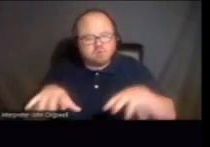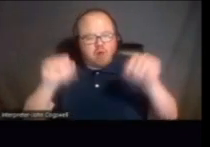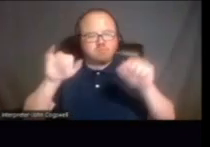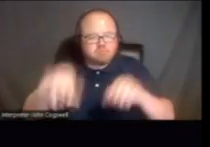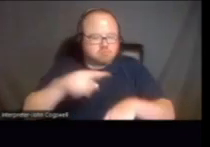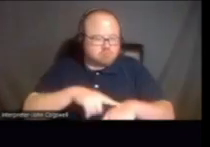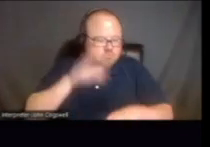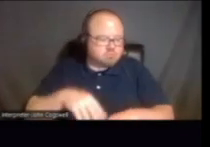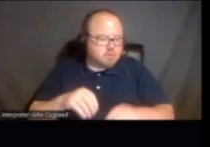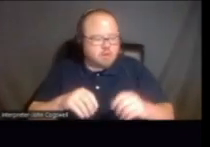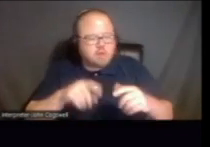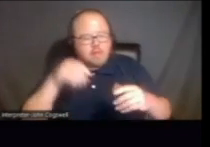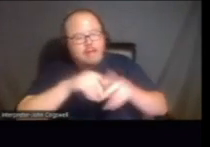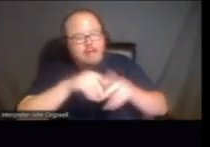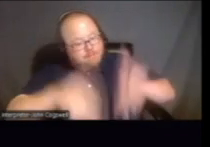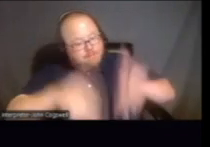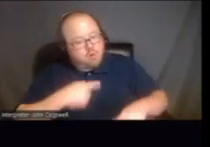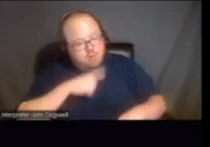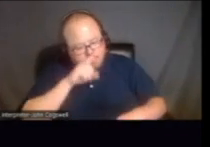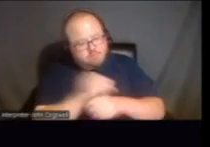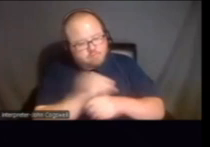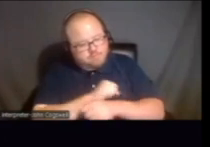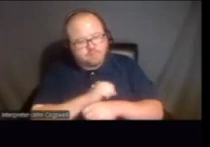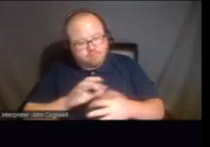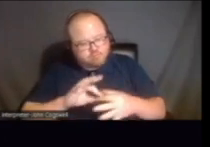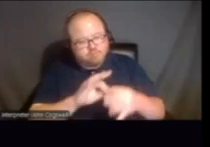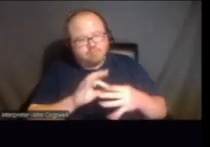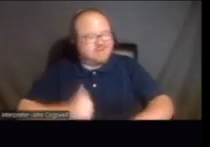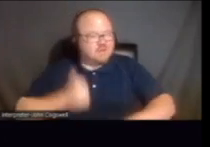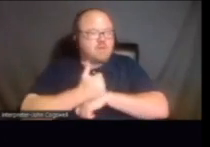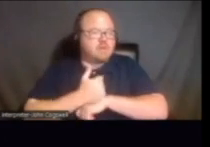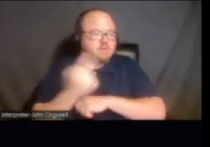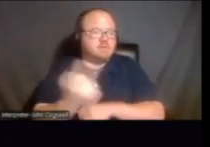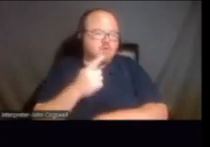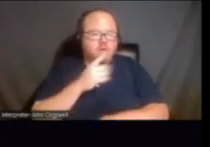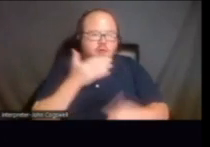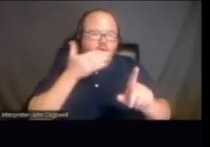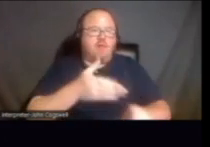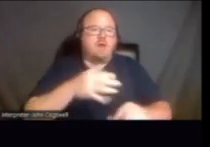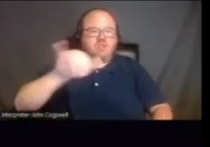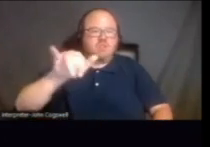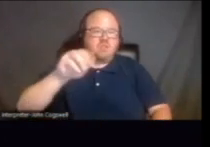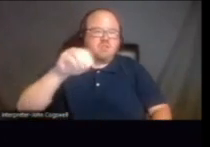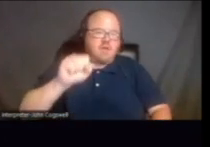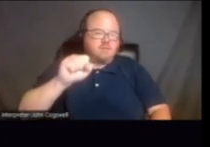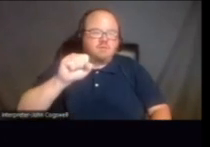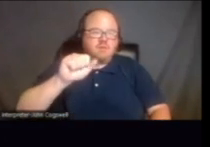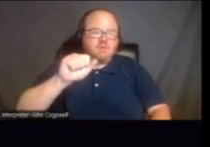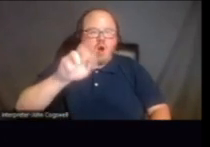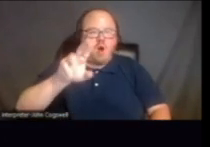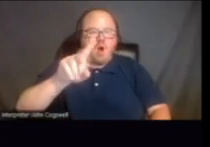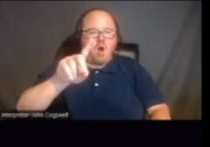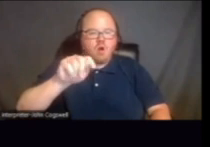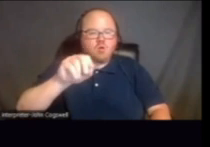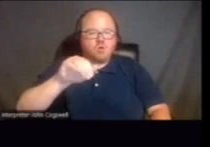And in person, we were able to coordinate something to be there at the James Hall Auditorium in Norwalk